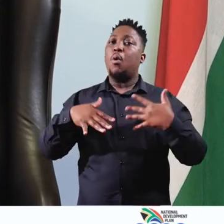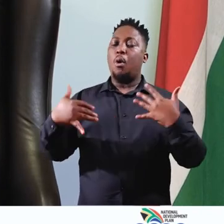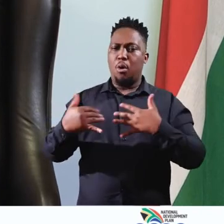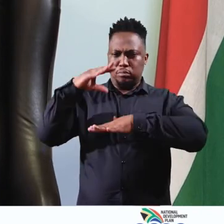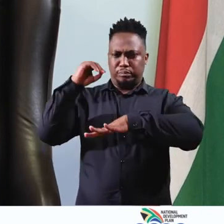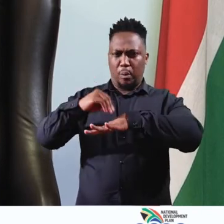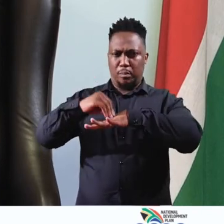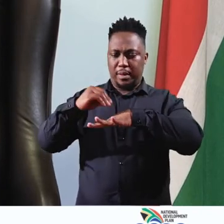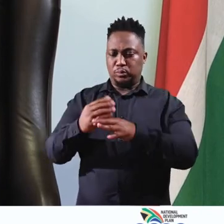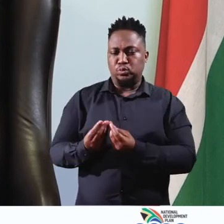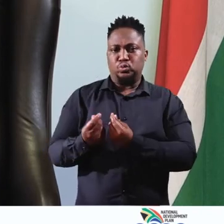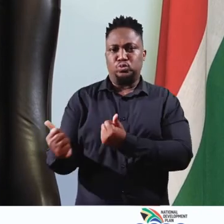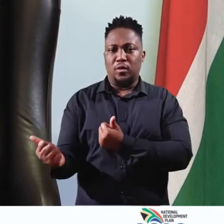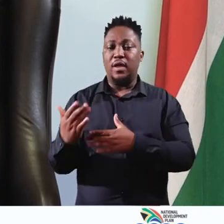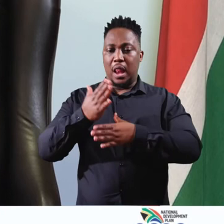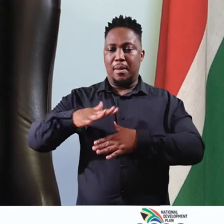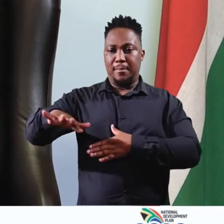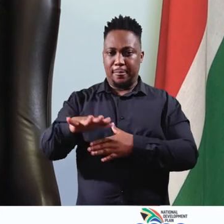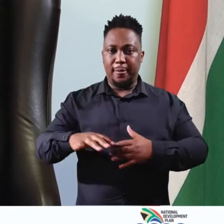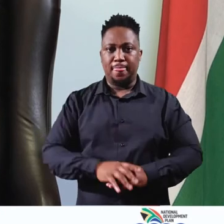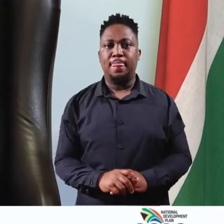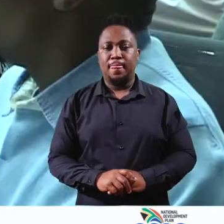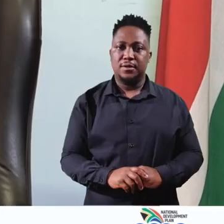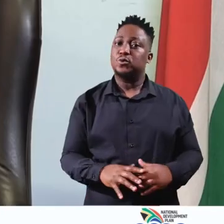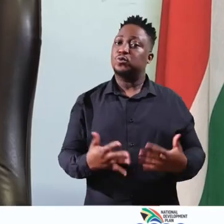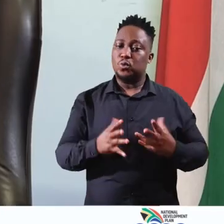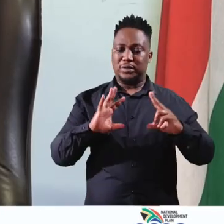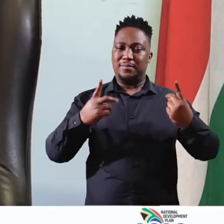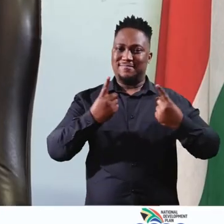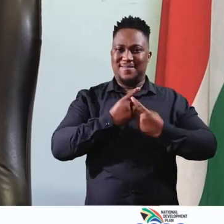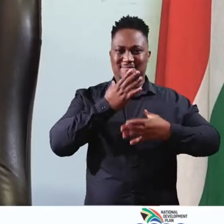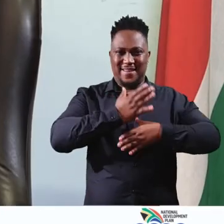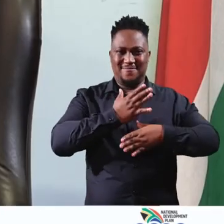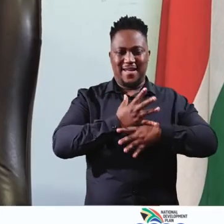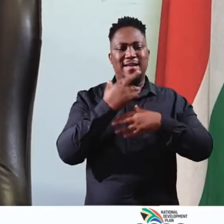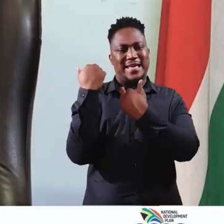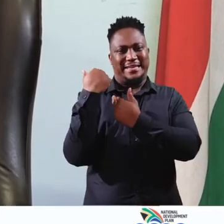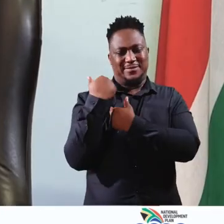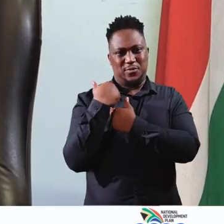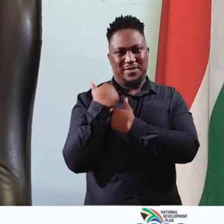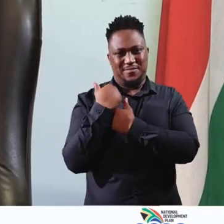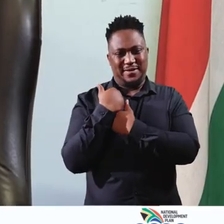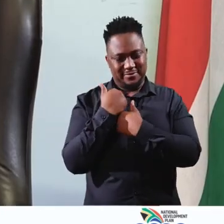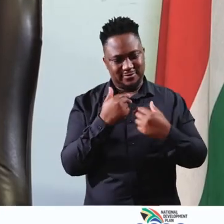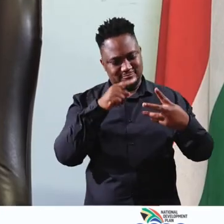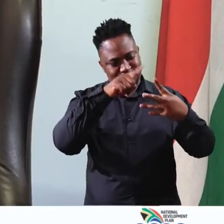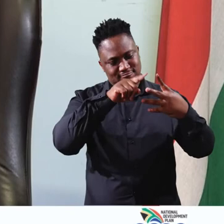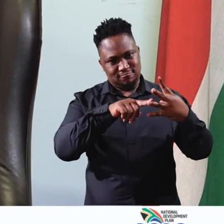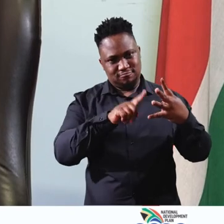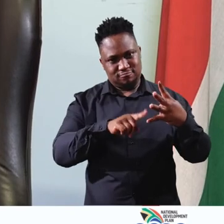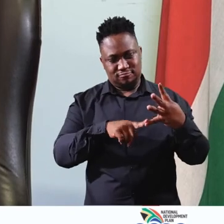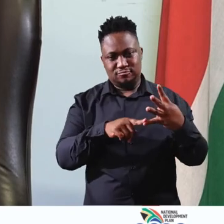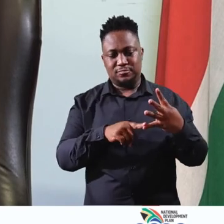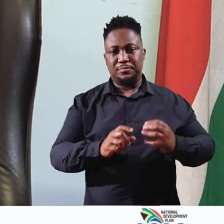and whether it's about dispute resolution within the labour market. And that is the responsibility that the Department of Labor has with